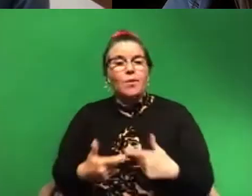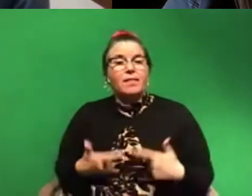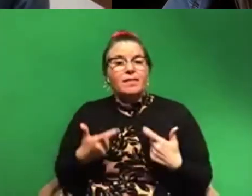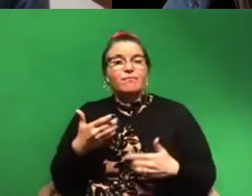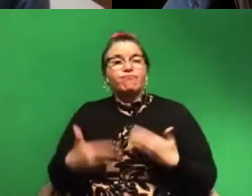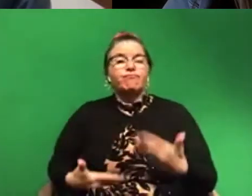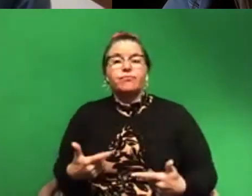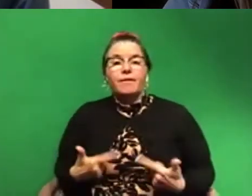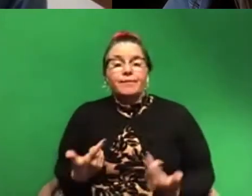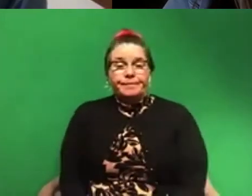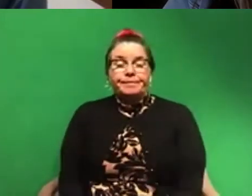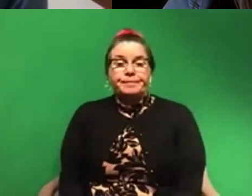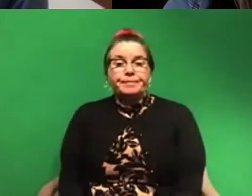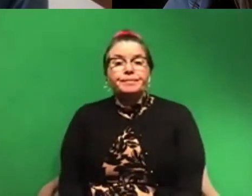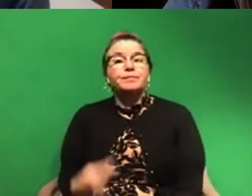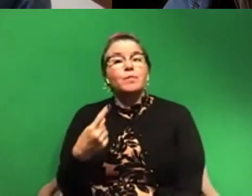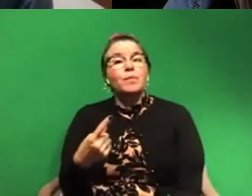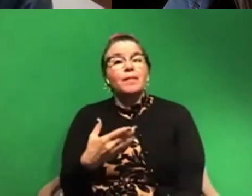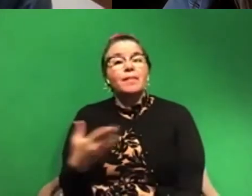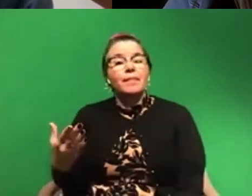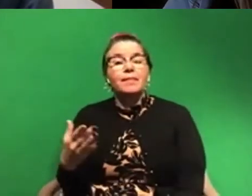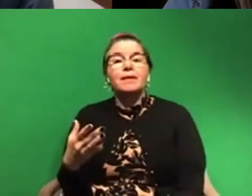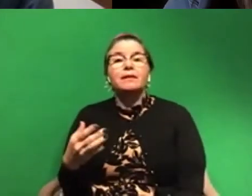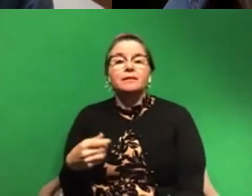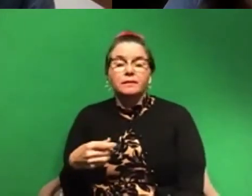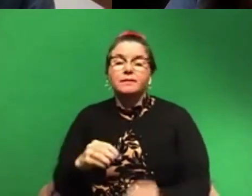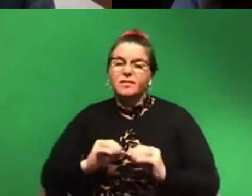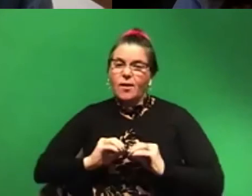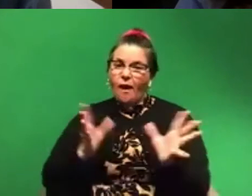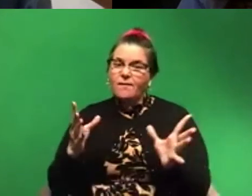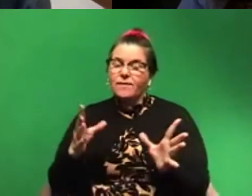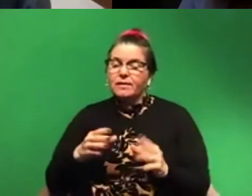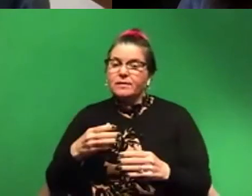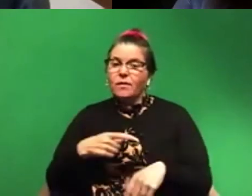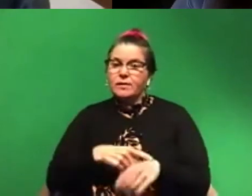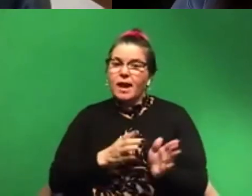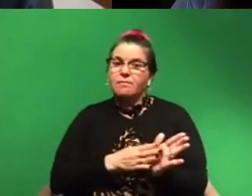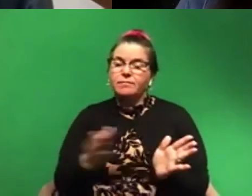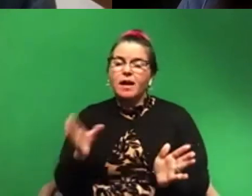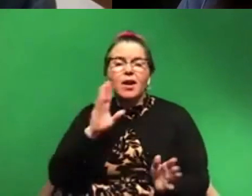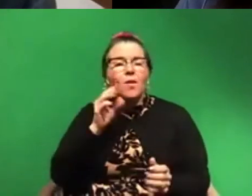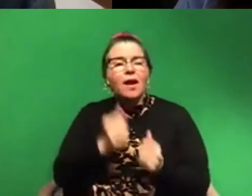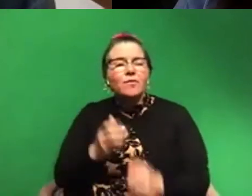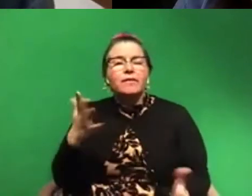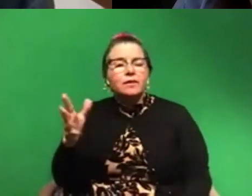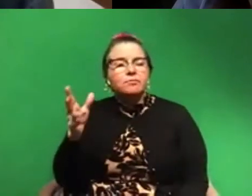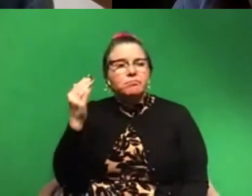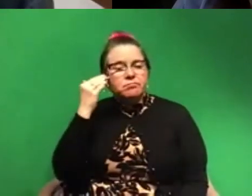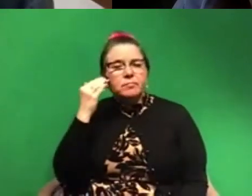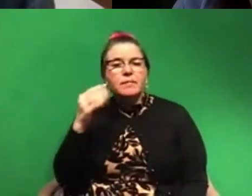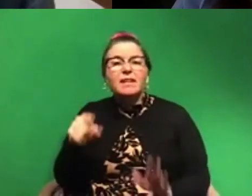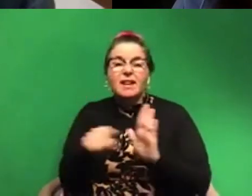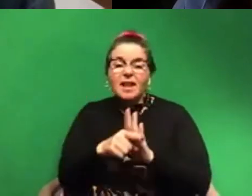one thing that has become very apparent over time. And I, I know that everyone has probably heard this is the negative impact of